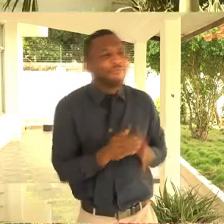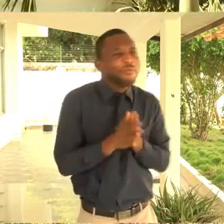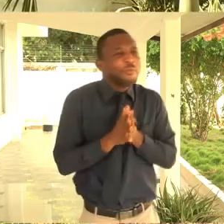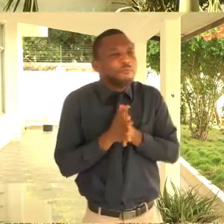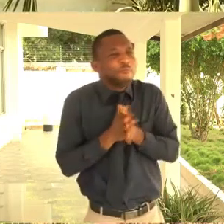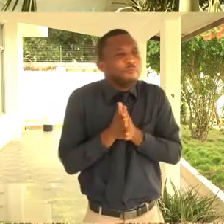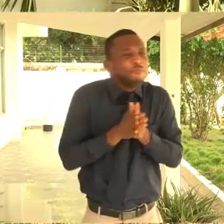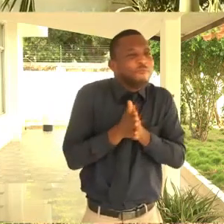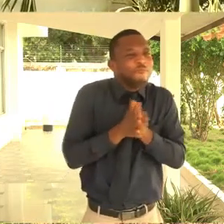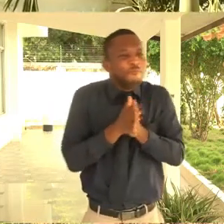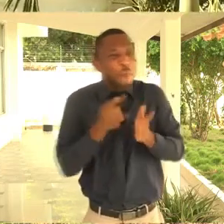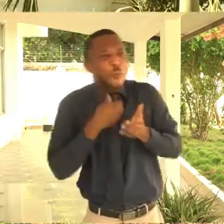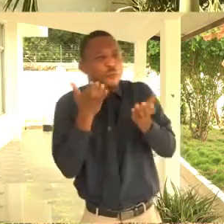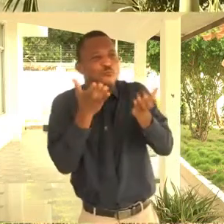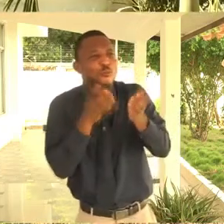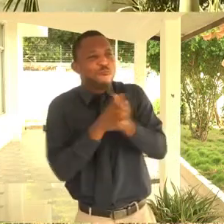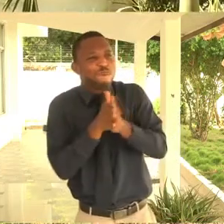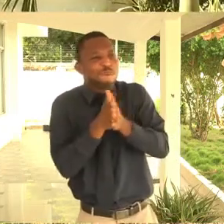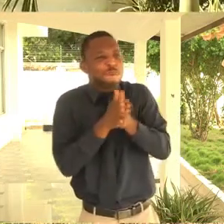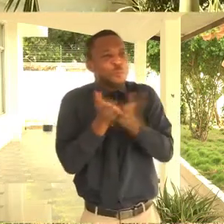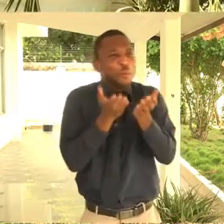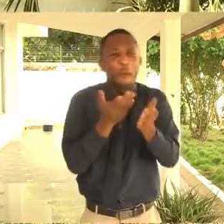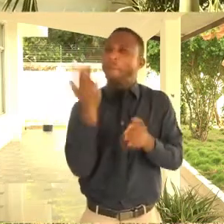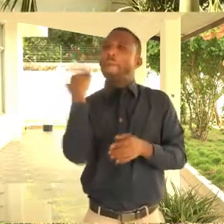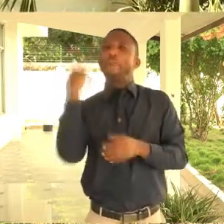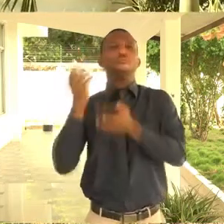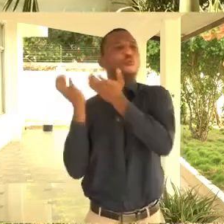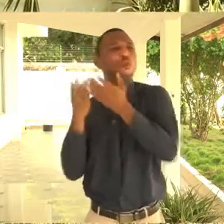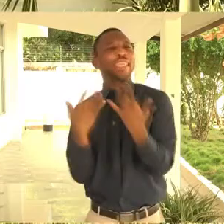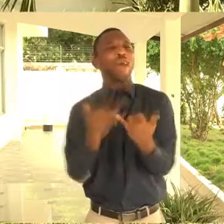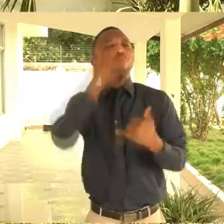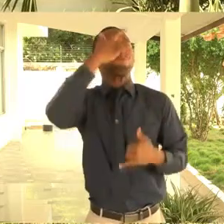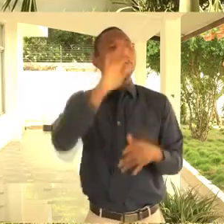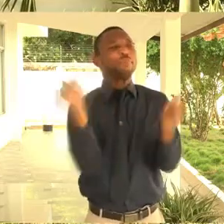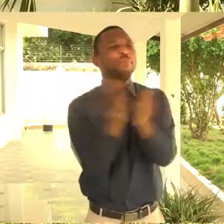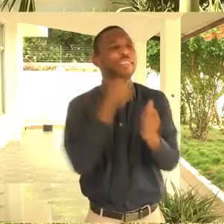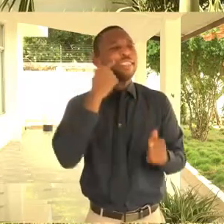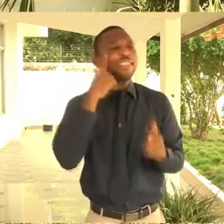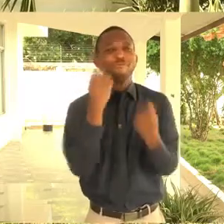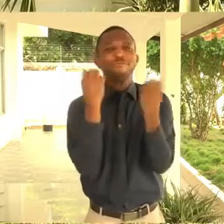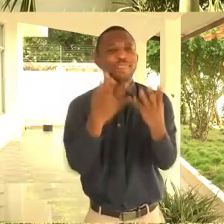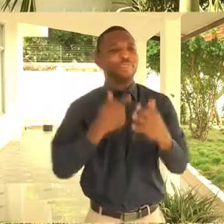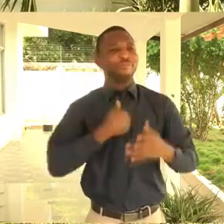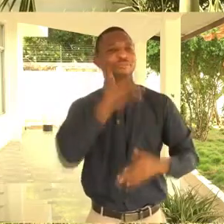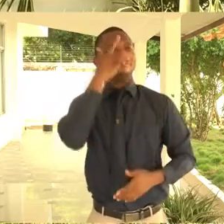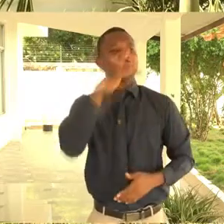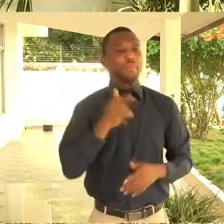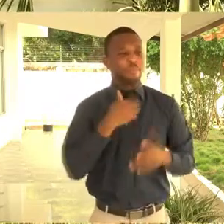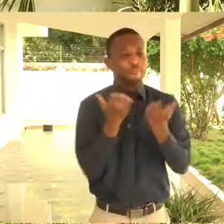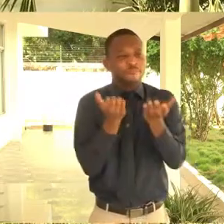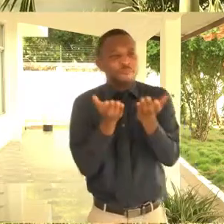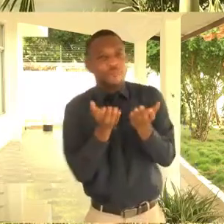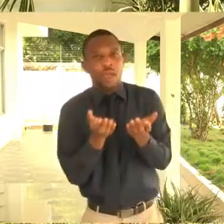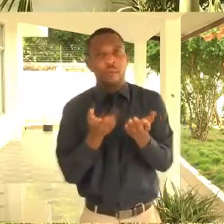interest sparked again. I said, wow, this is something I wanted to do back in the day. The opportunity has presented itself. I want to take